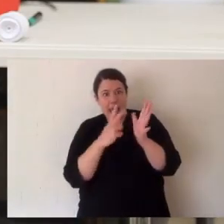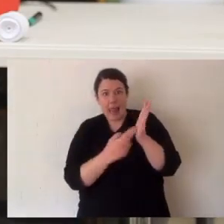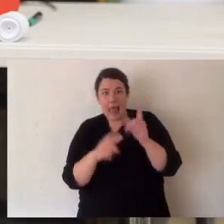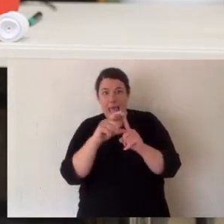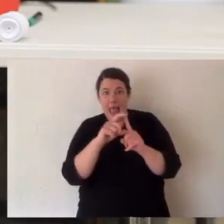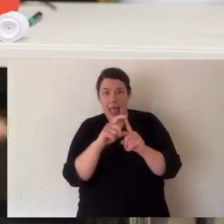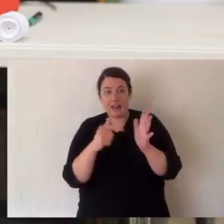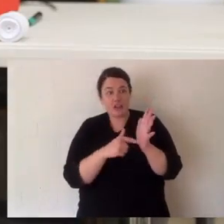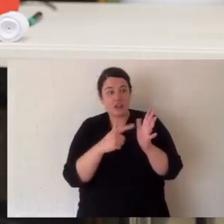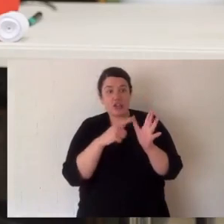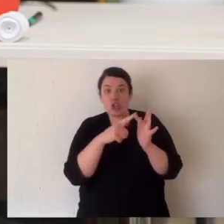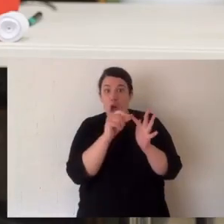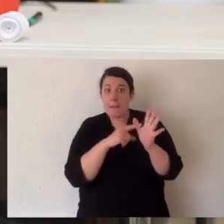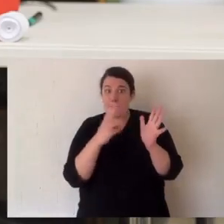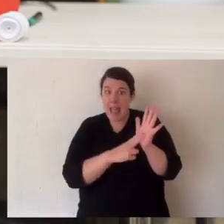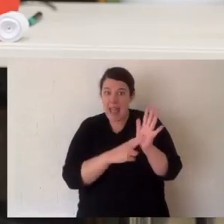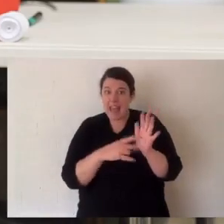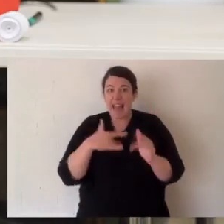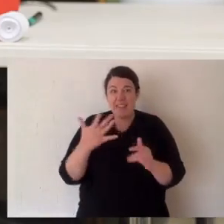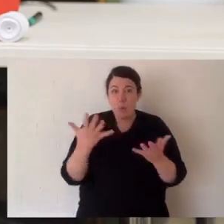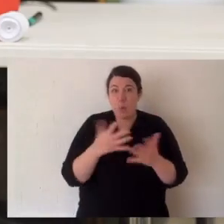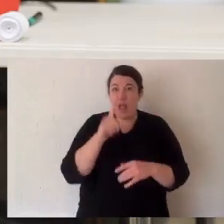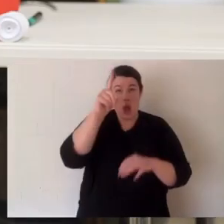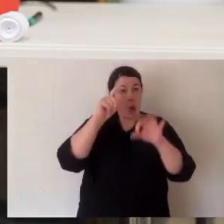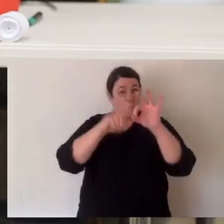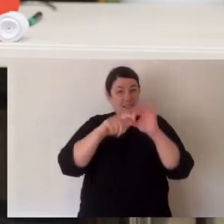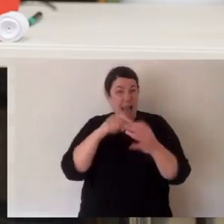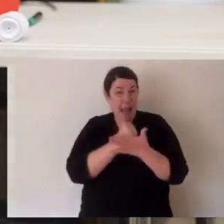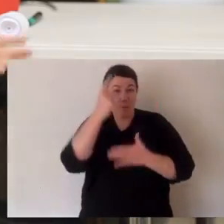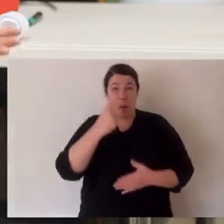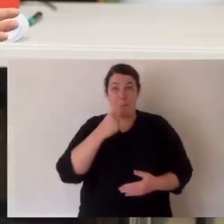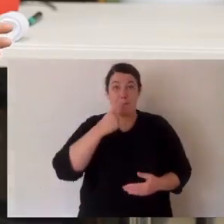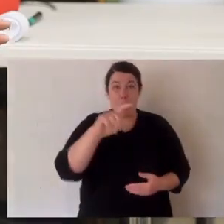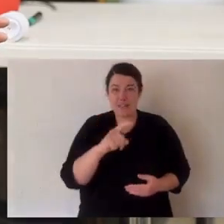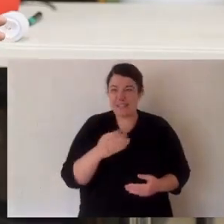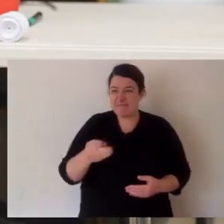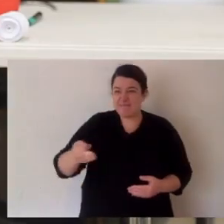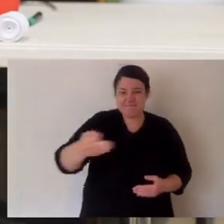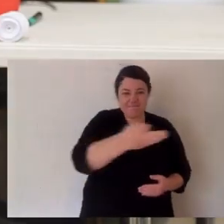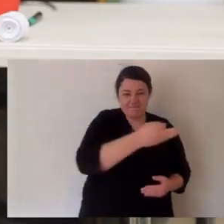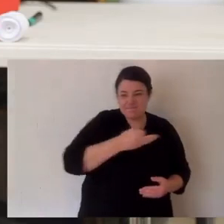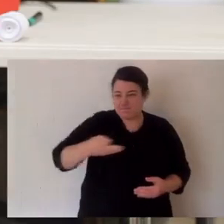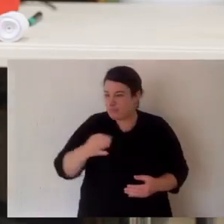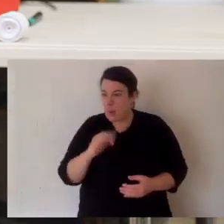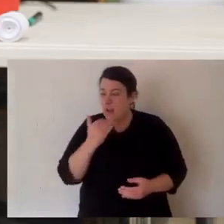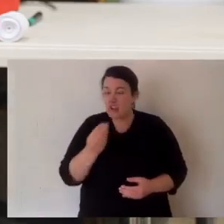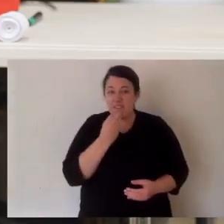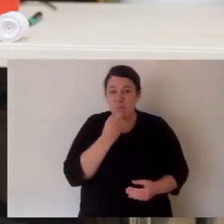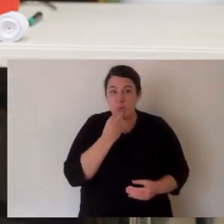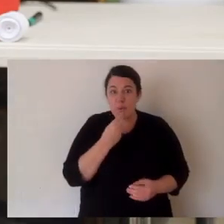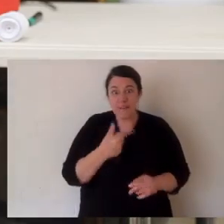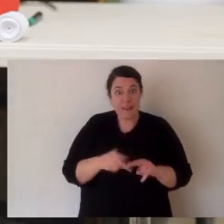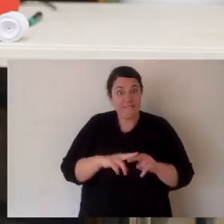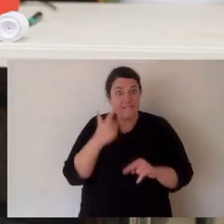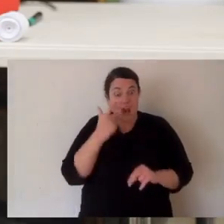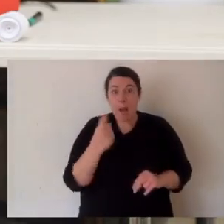inland type N. It lives out in central Queensland. There's not a lot of food around. So when it finds a food